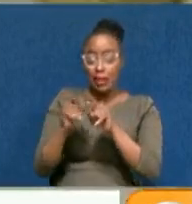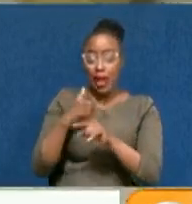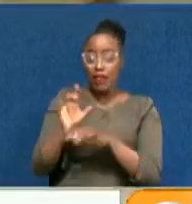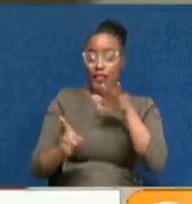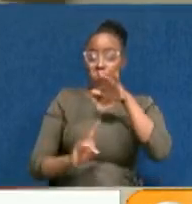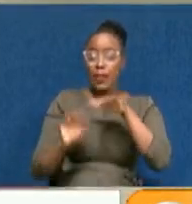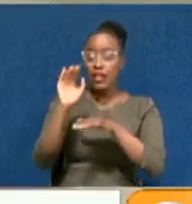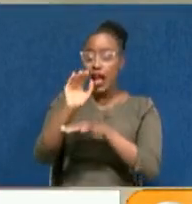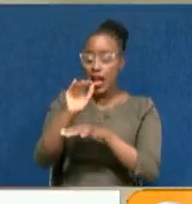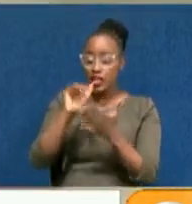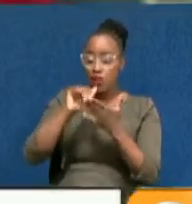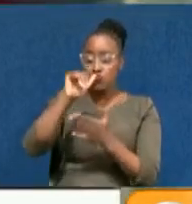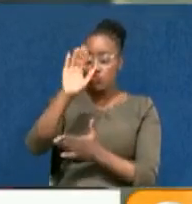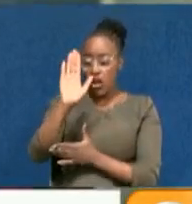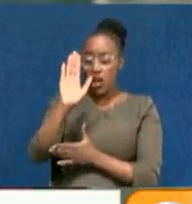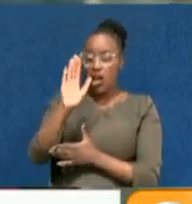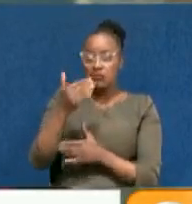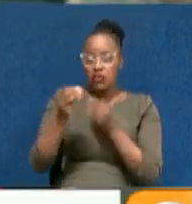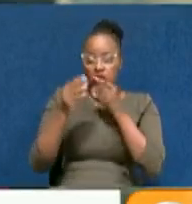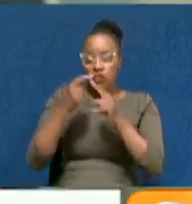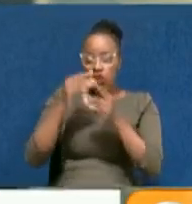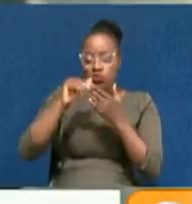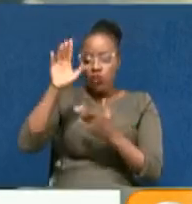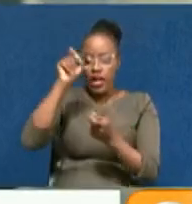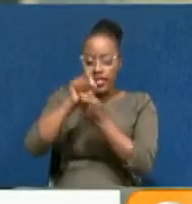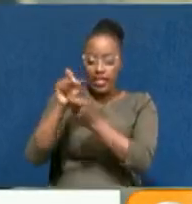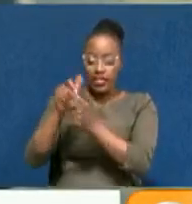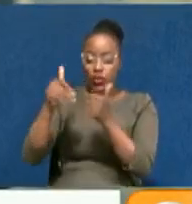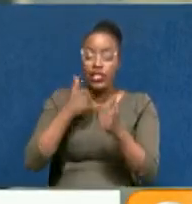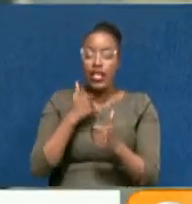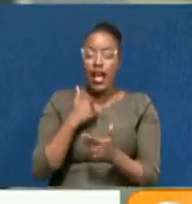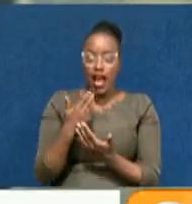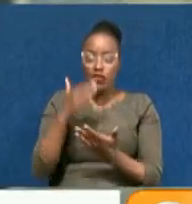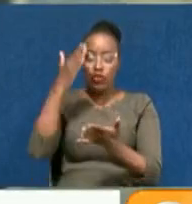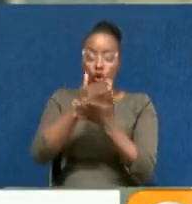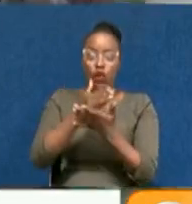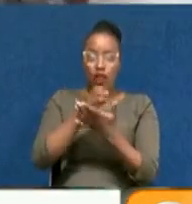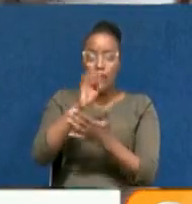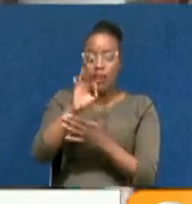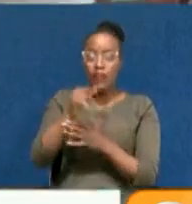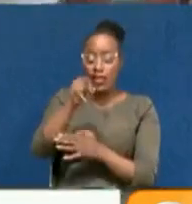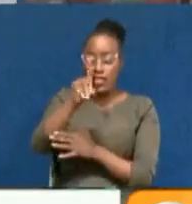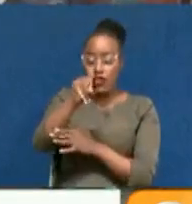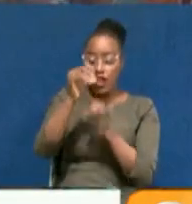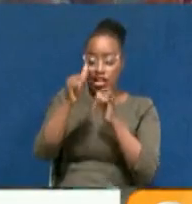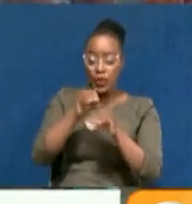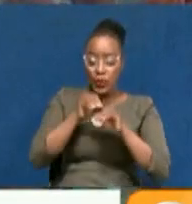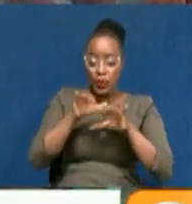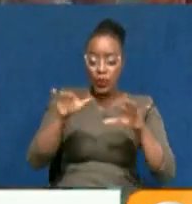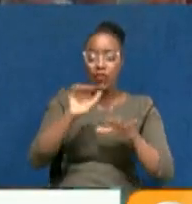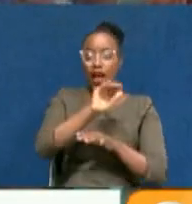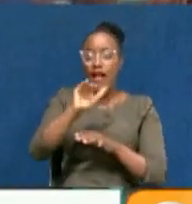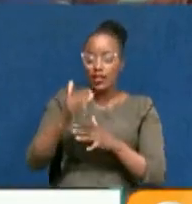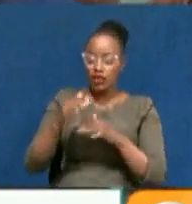asked for more time to conclude genomic sequencing of further samples in their hands, to ascertain the spread of the variant, calls from health